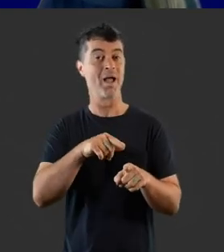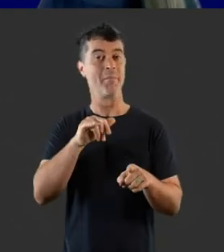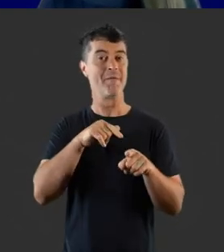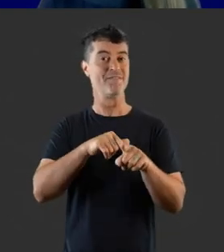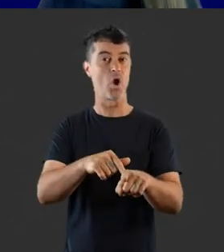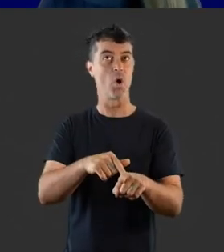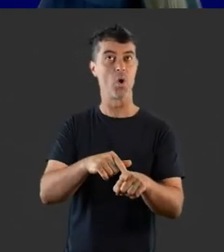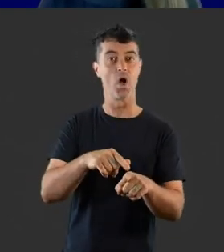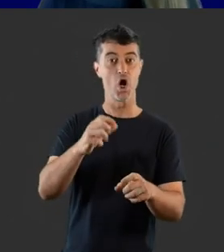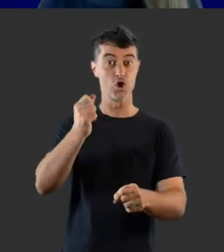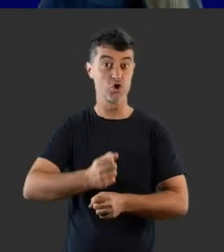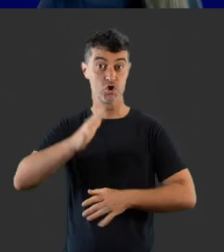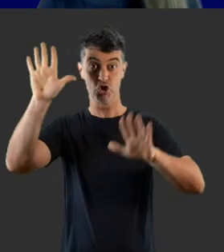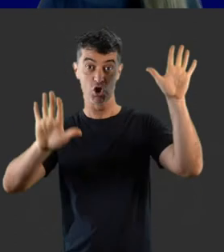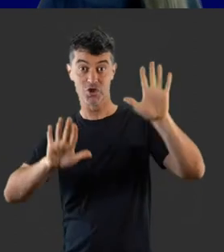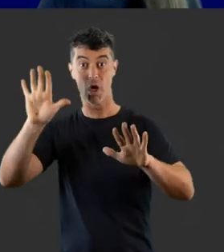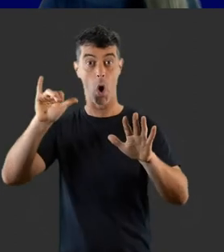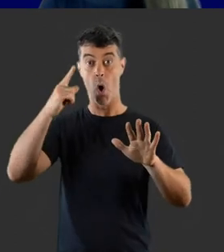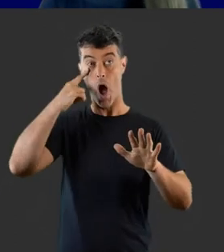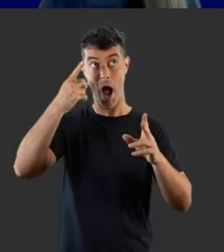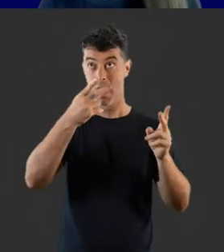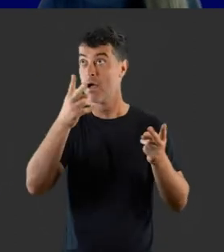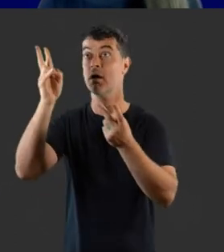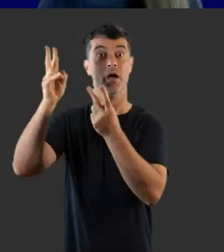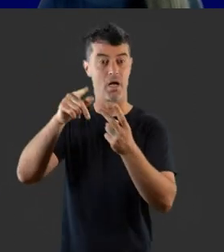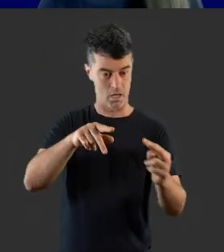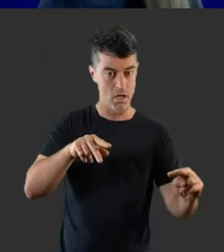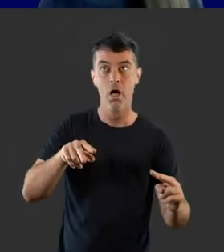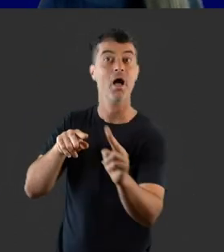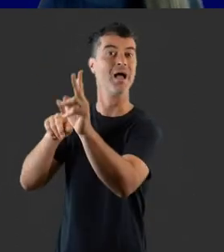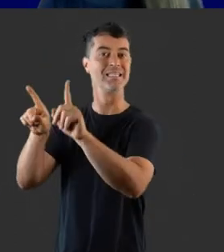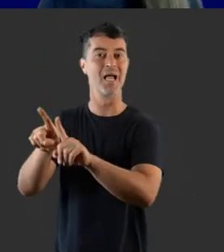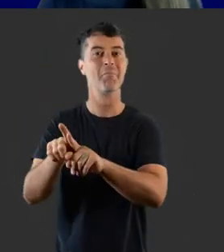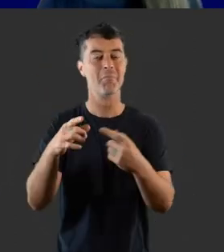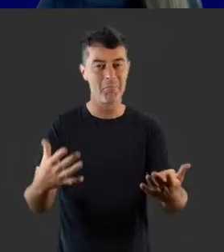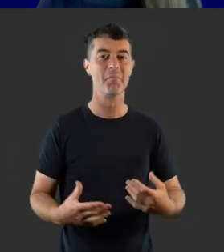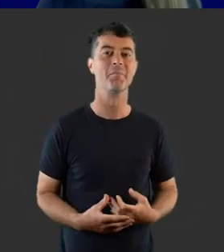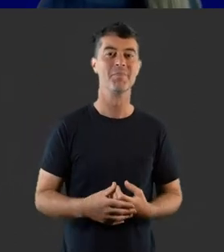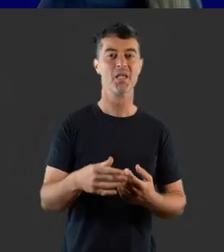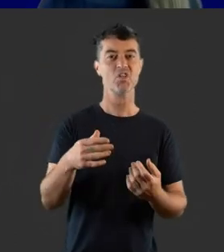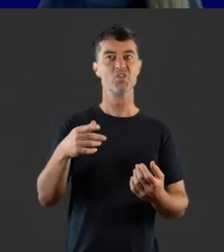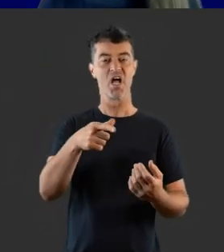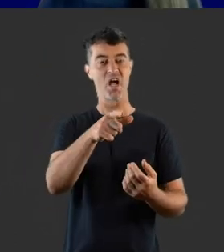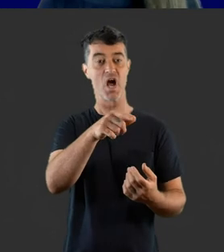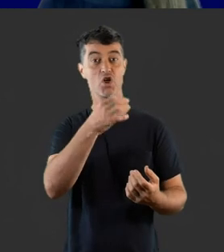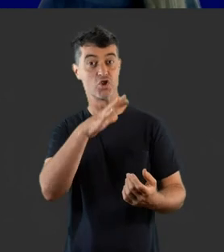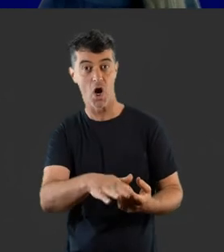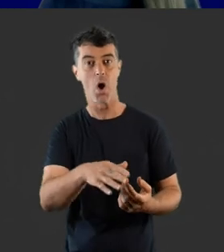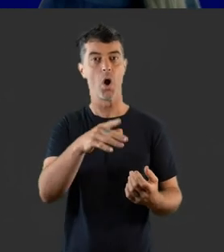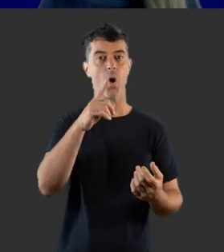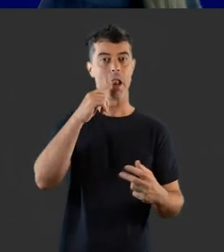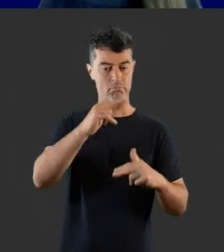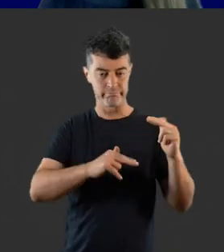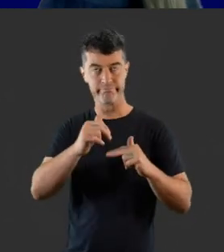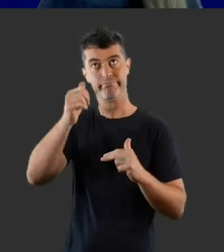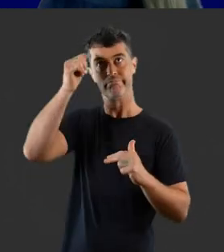may be following an instruction by looking at the gesture and eye gaze of the person giving the instruction and using knowledge of the situation to